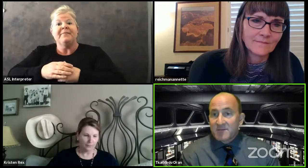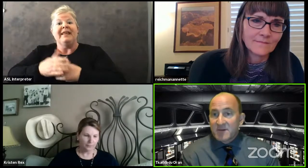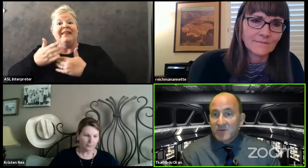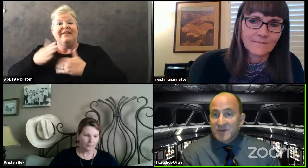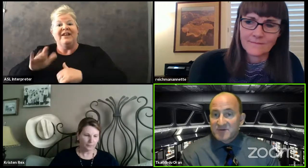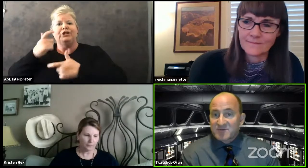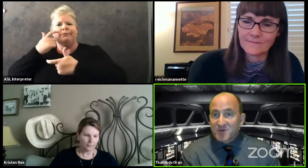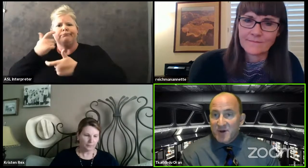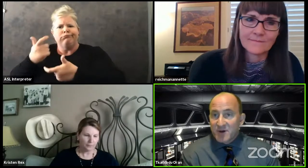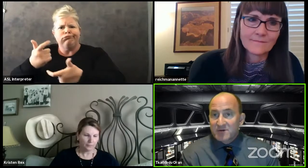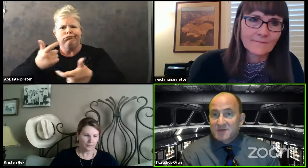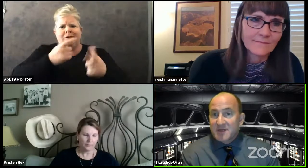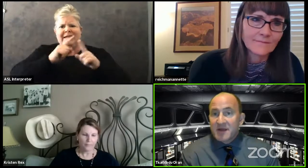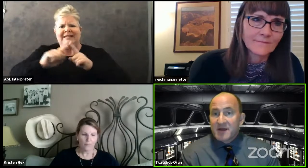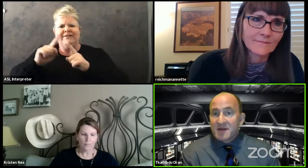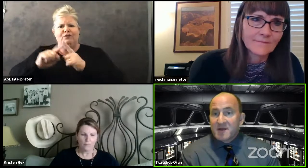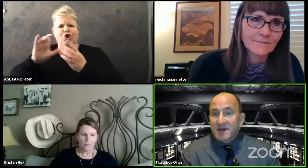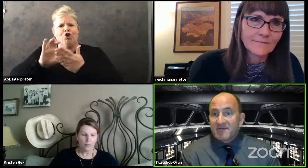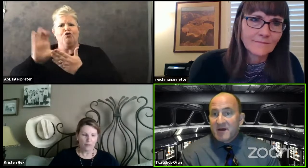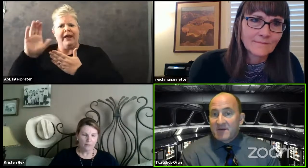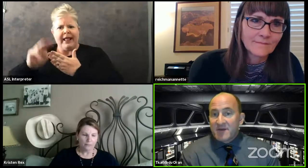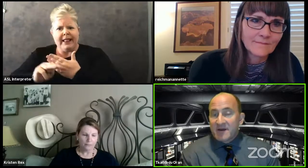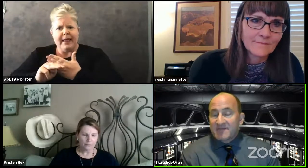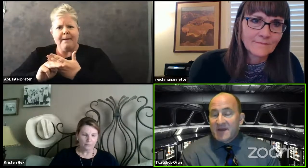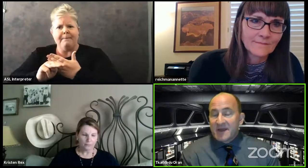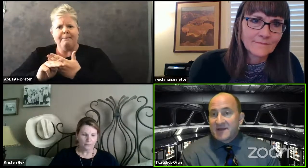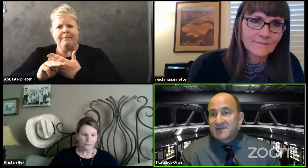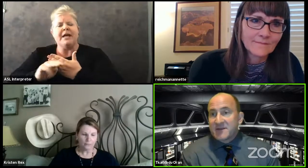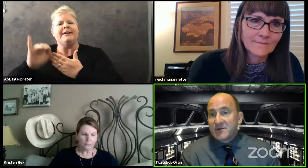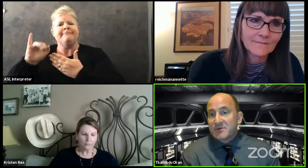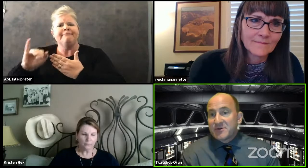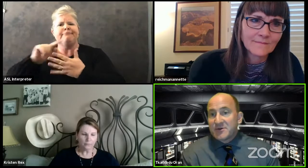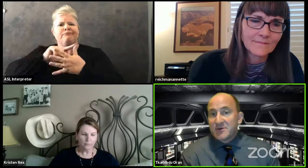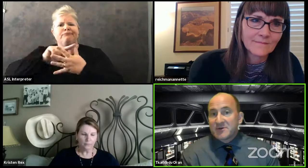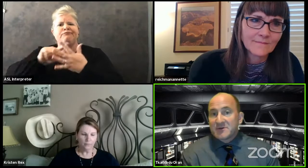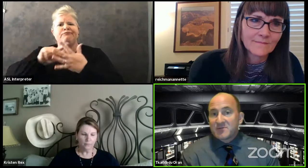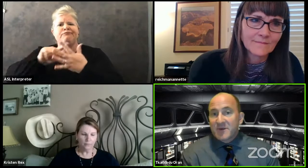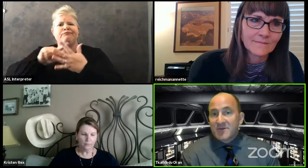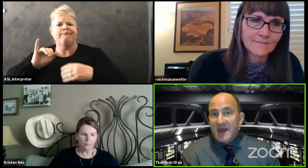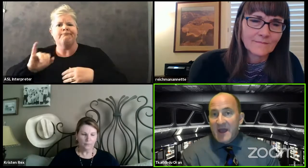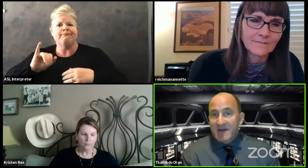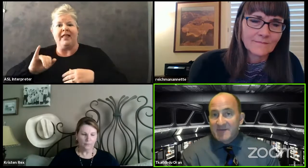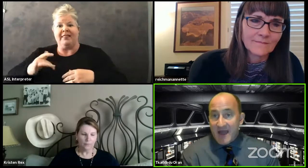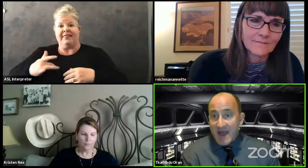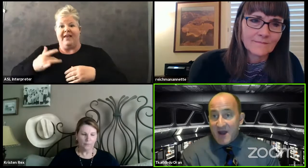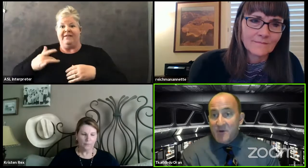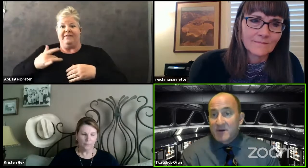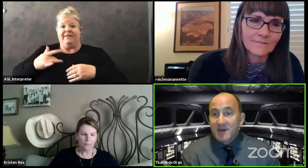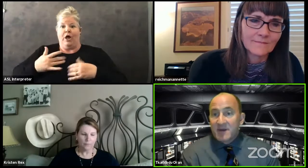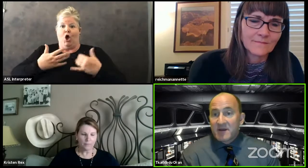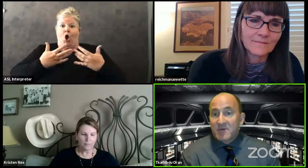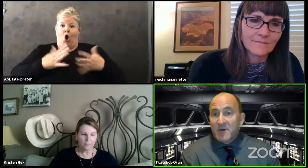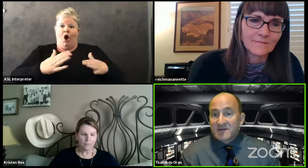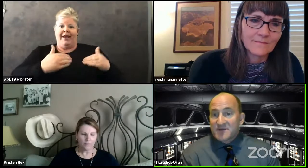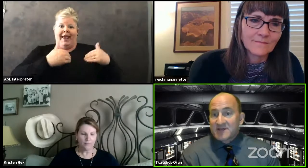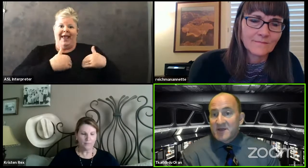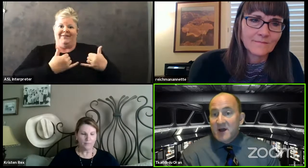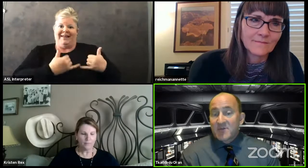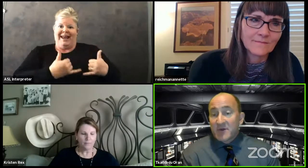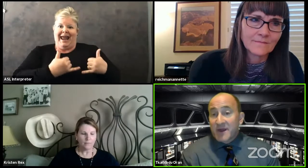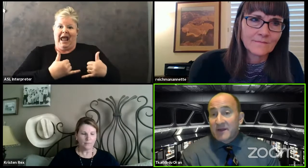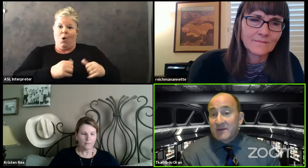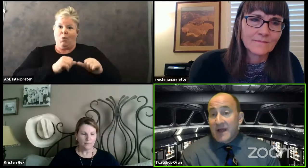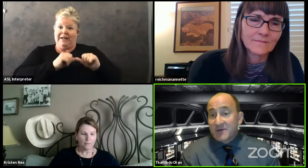curriculum which was proposed they felt that if they continued to use what they have now with